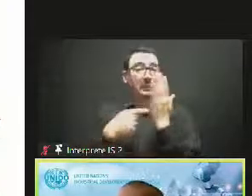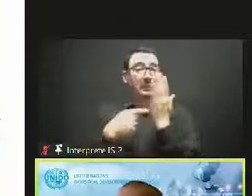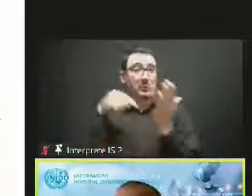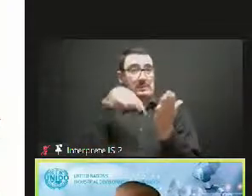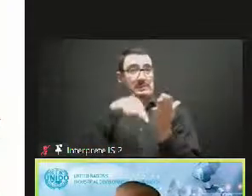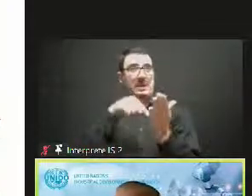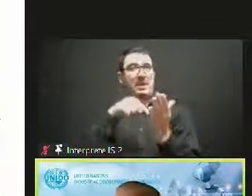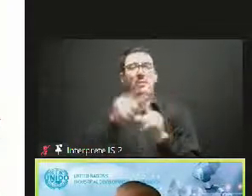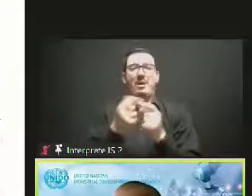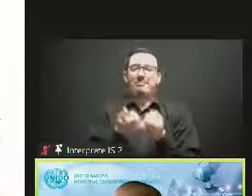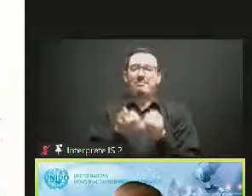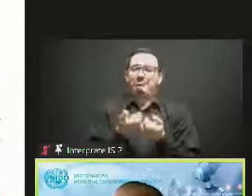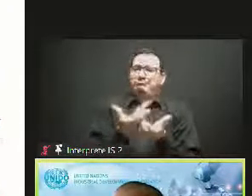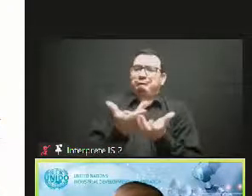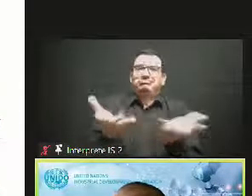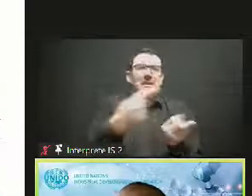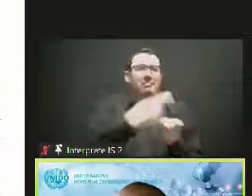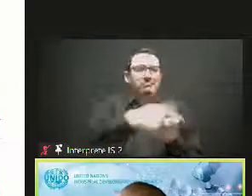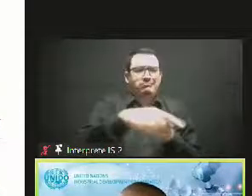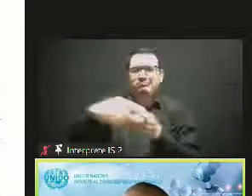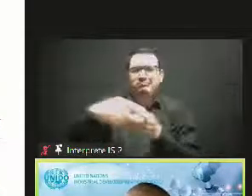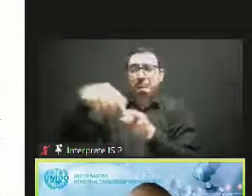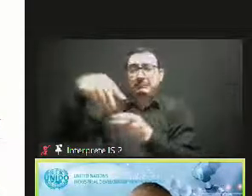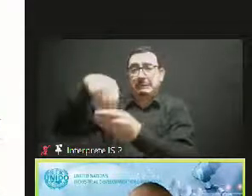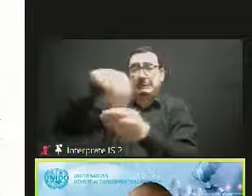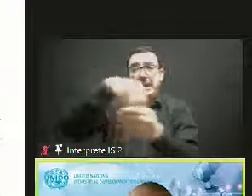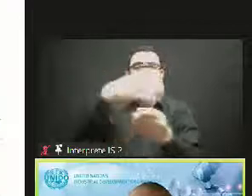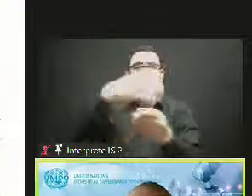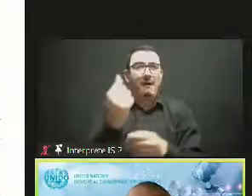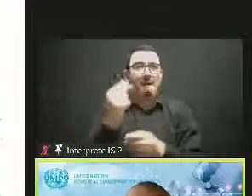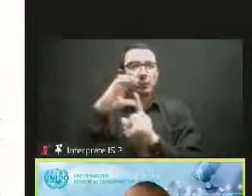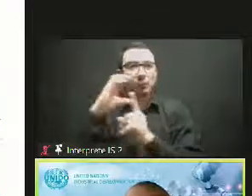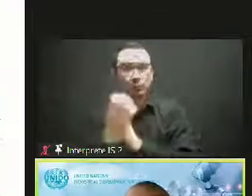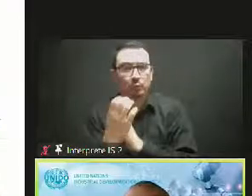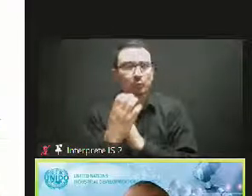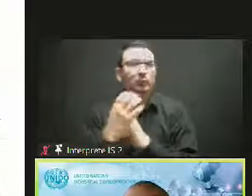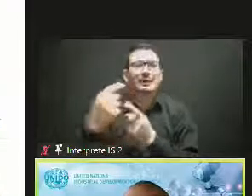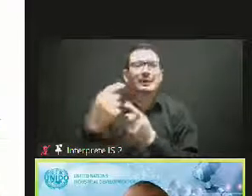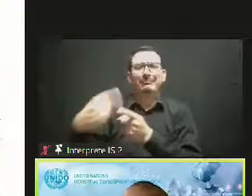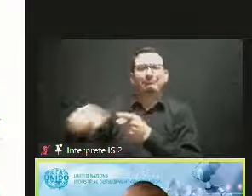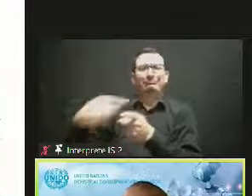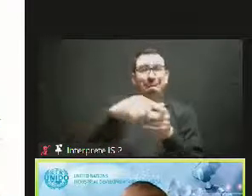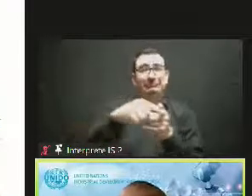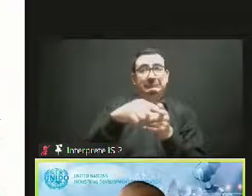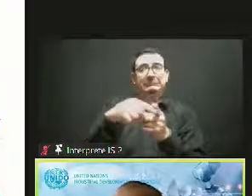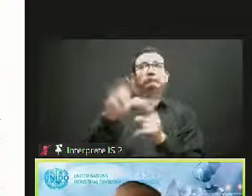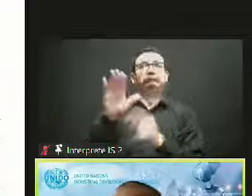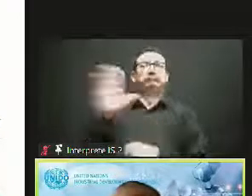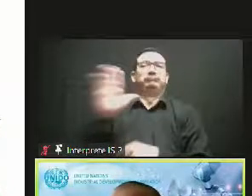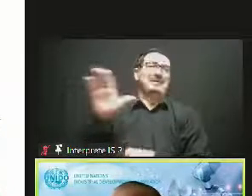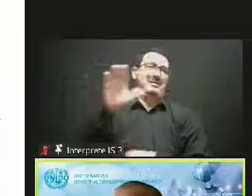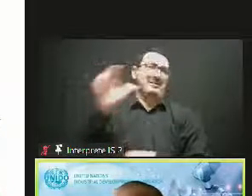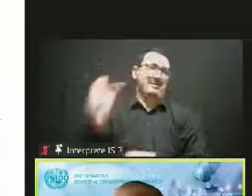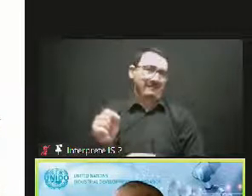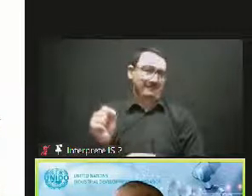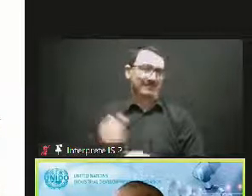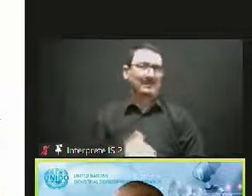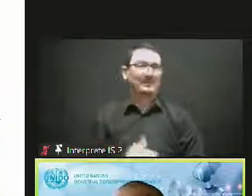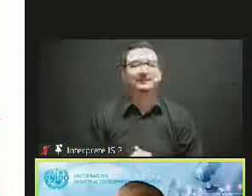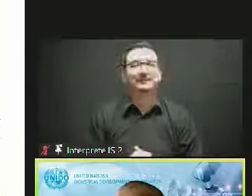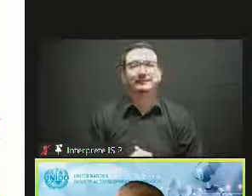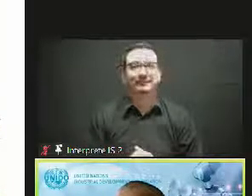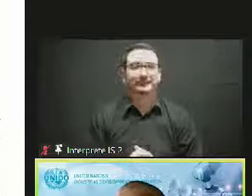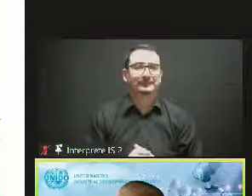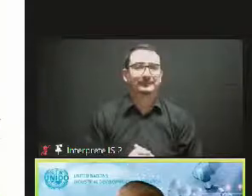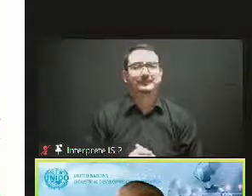in the African Union plan of action. And yeah, and the AFTA, as I mentioned before,